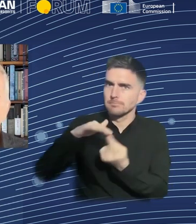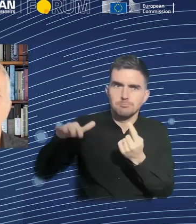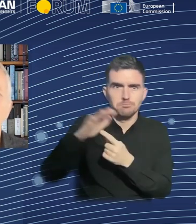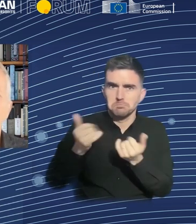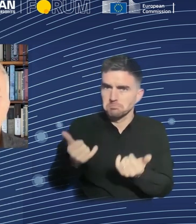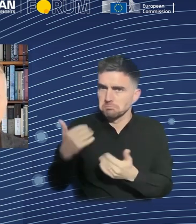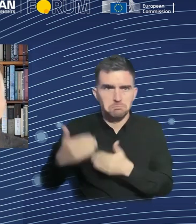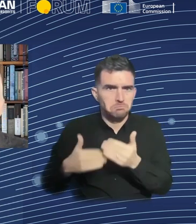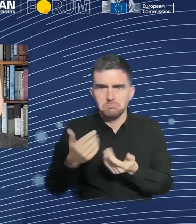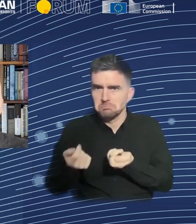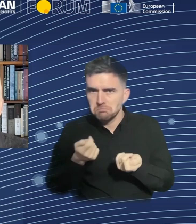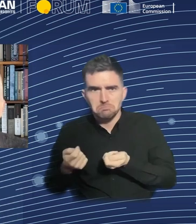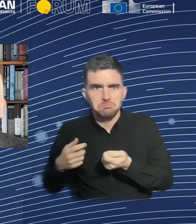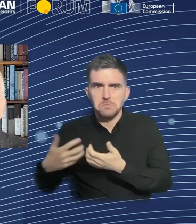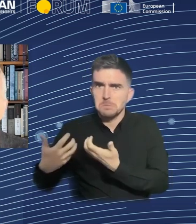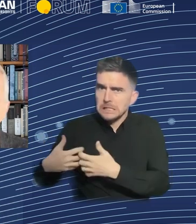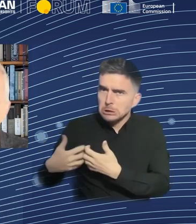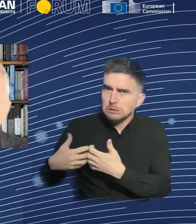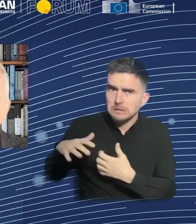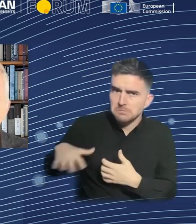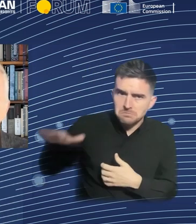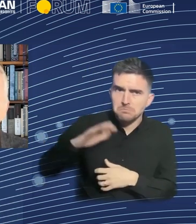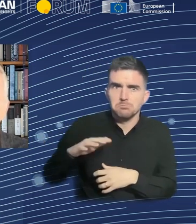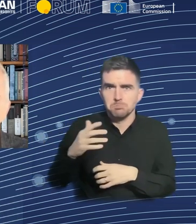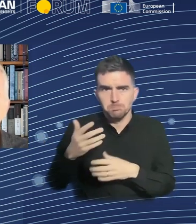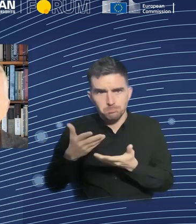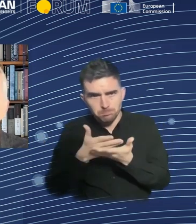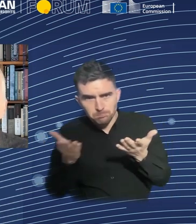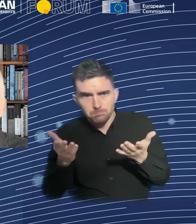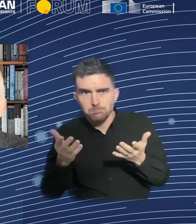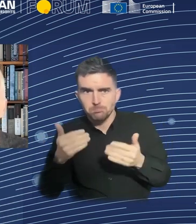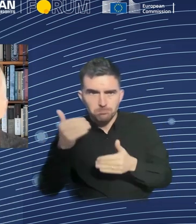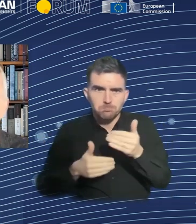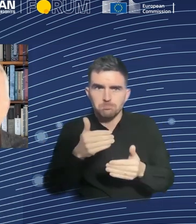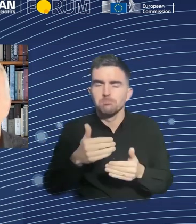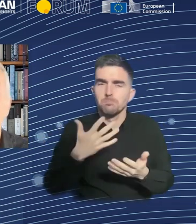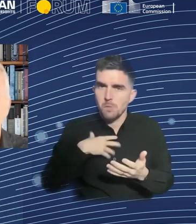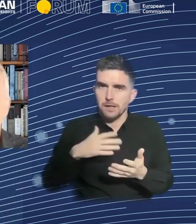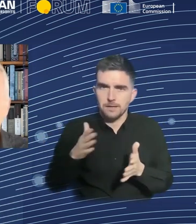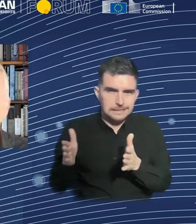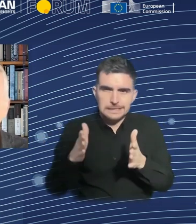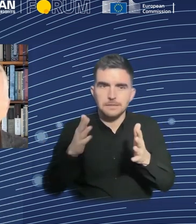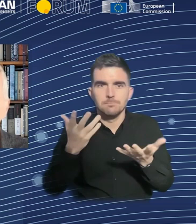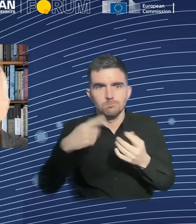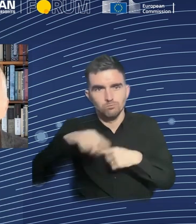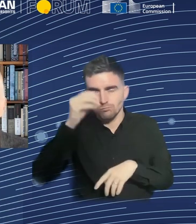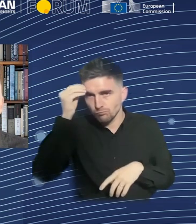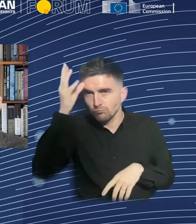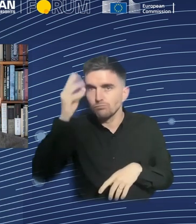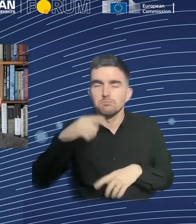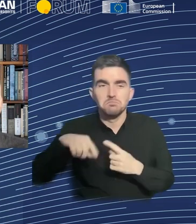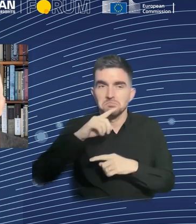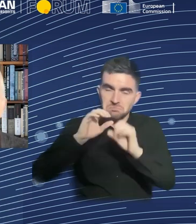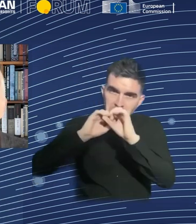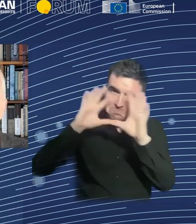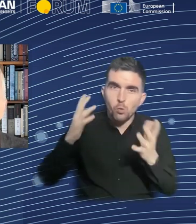attention and shape our knowledge and beliefs. And they start by serving us, but once they become dominant, we can see the evidence that they increasingly serve